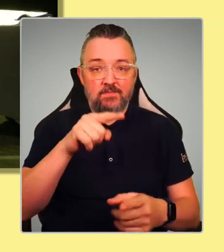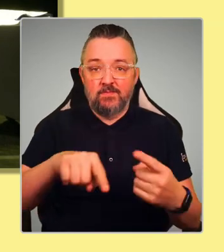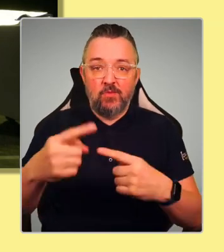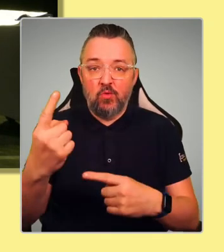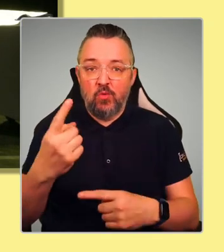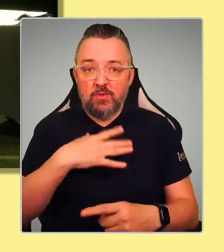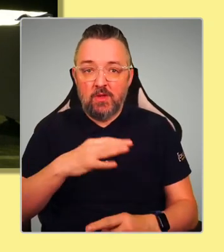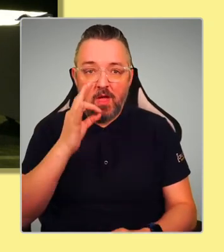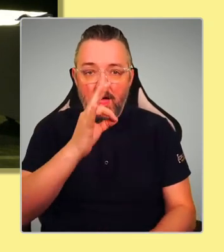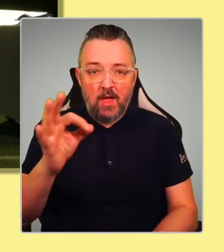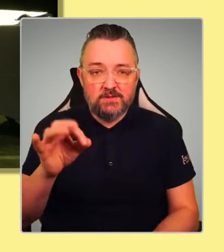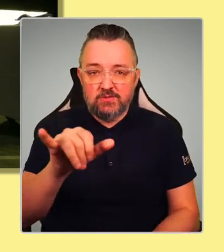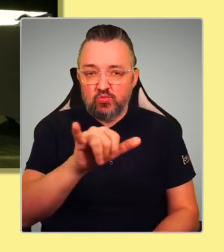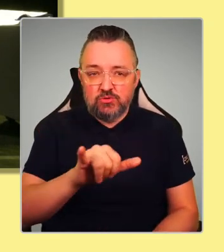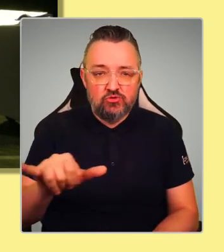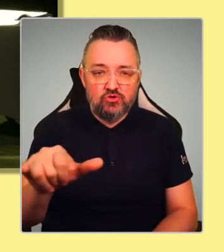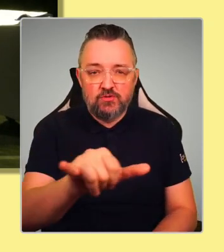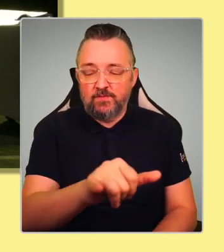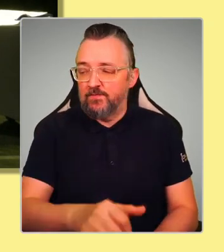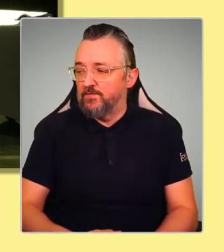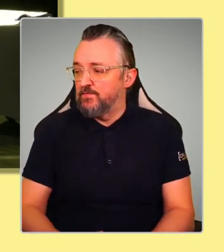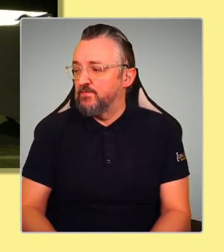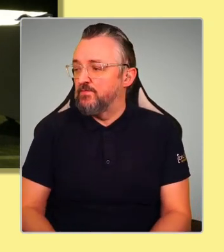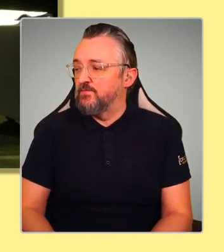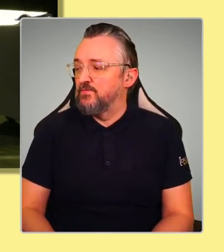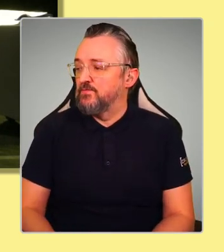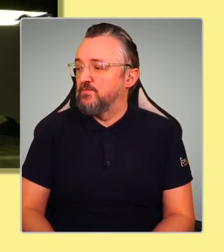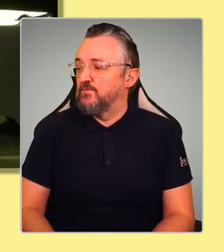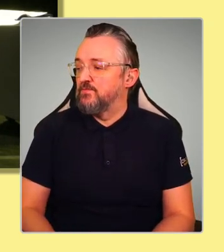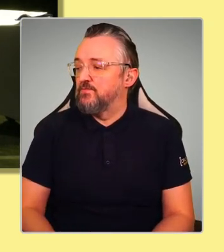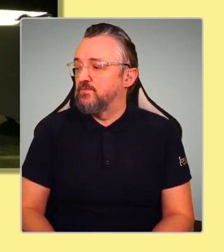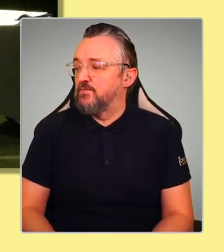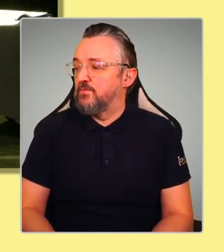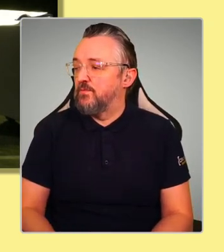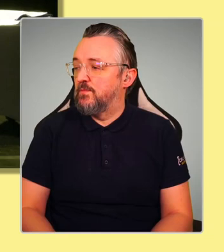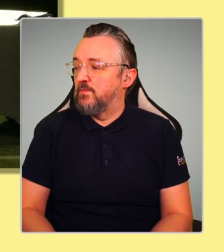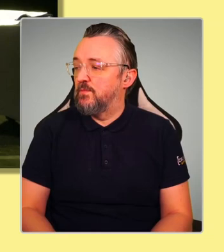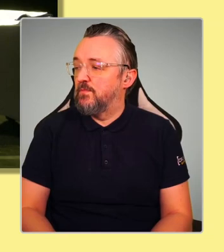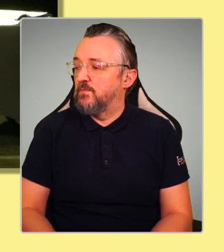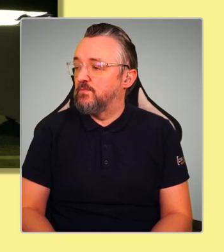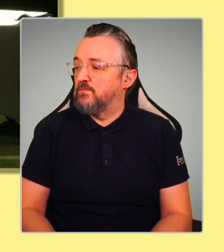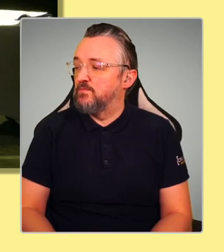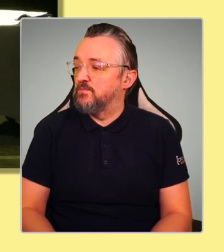question. And there's a gentleman just there with glasses on. Yeah, yourself.